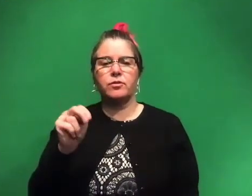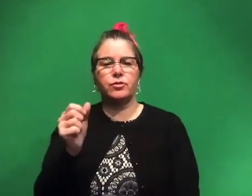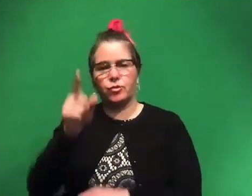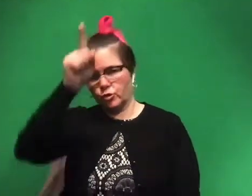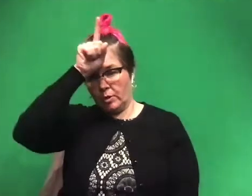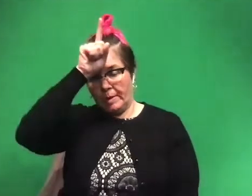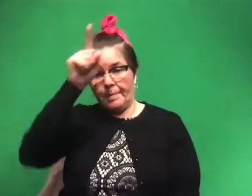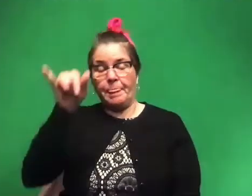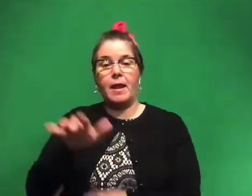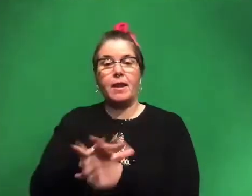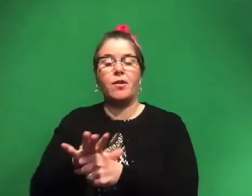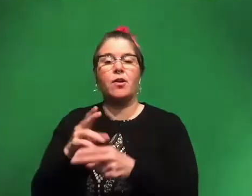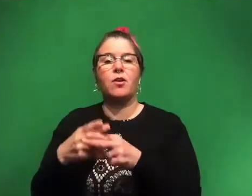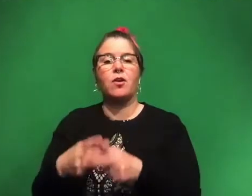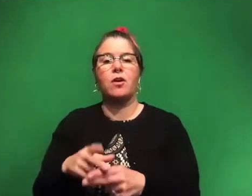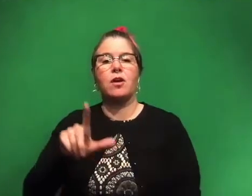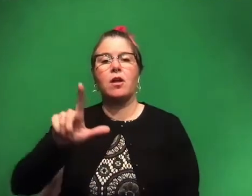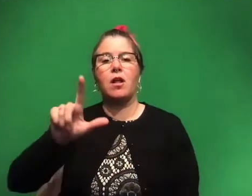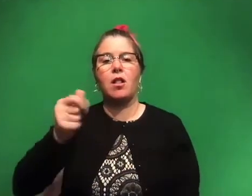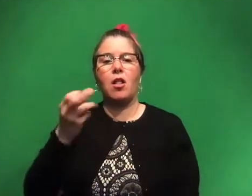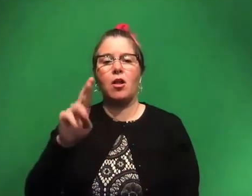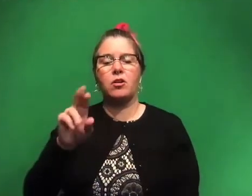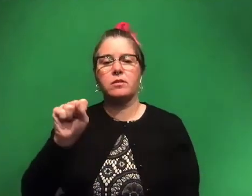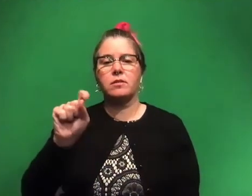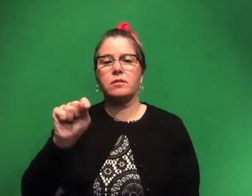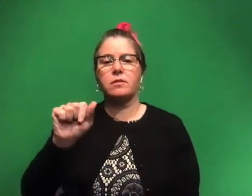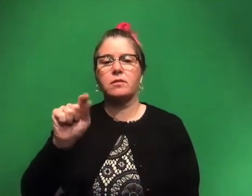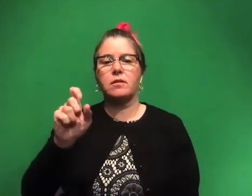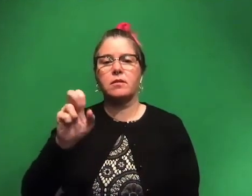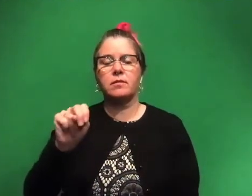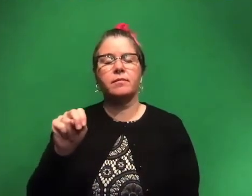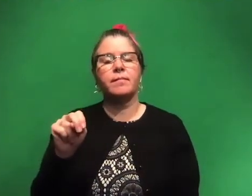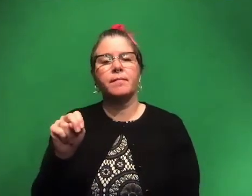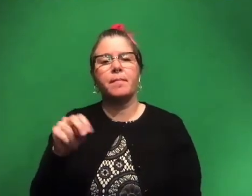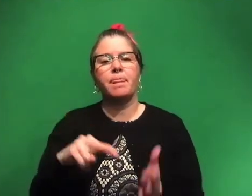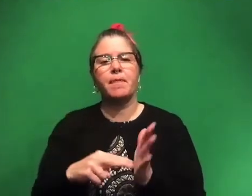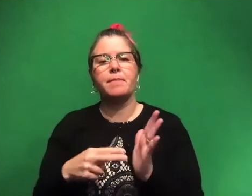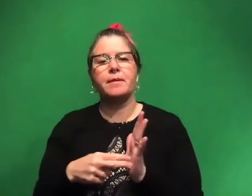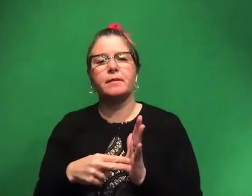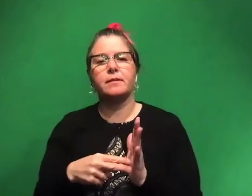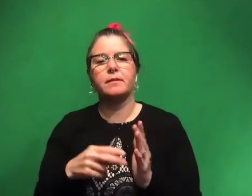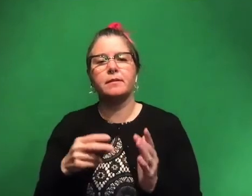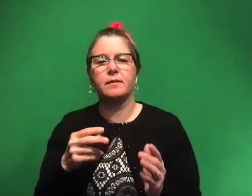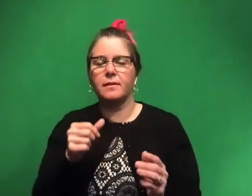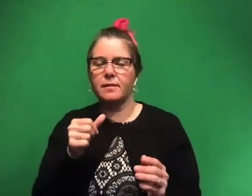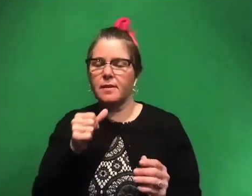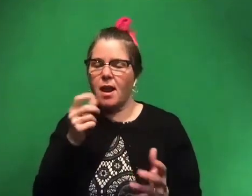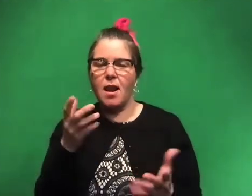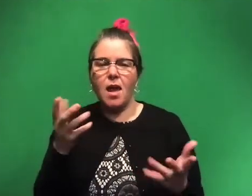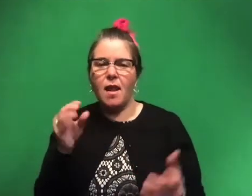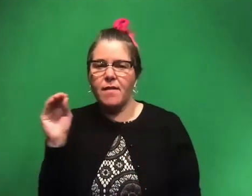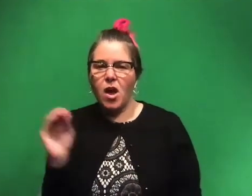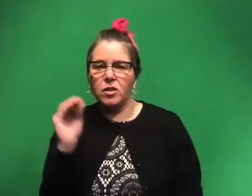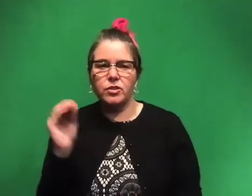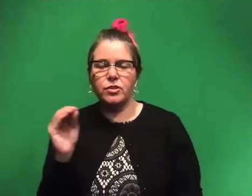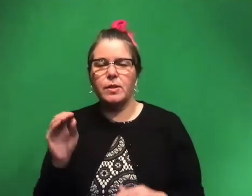was what's called a Lagerstaten, a very kind of, uh, no, very little oxygen at the bottom of this very